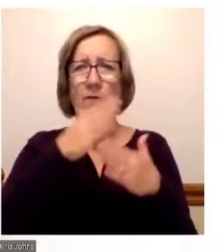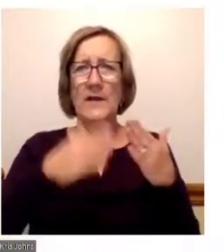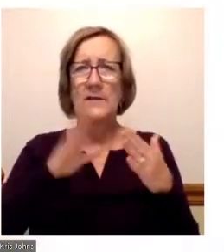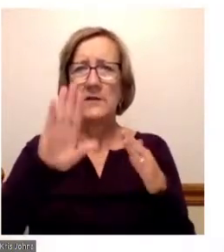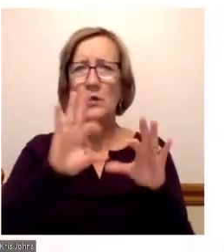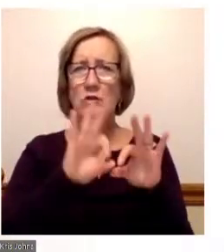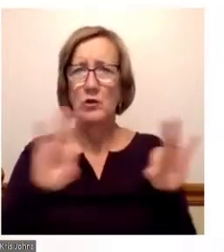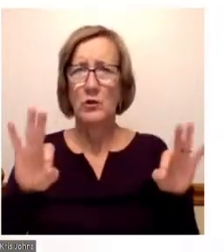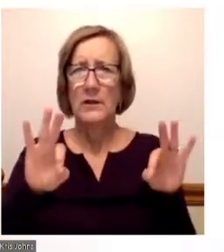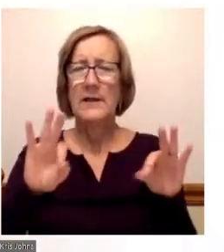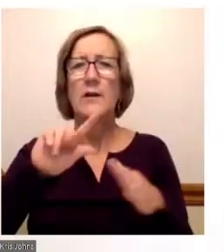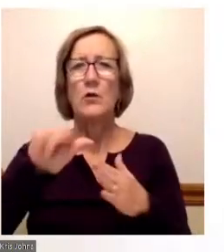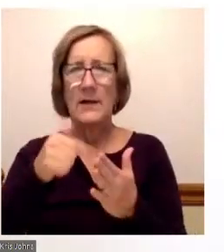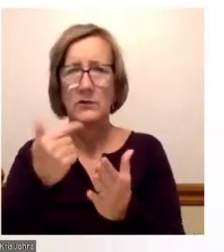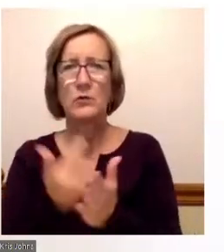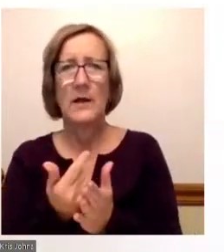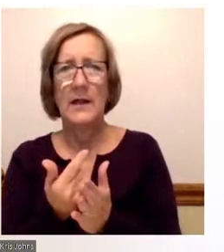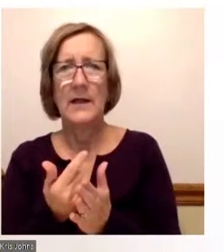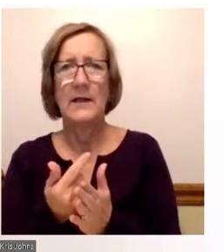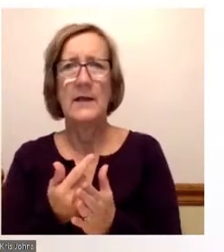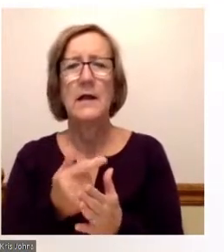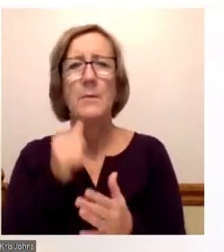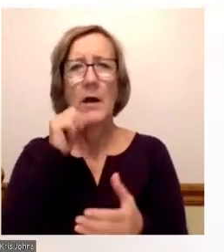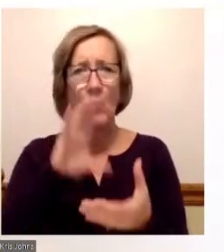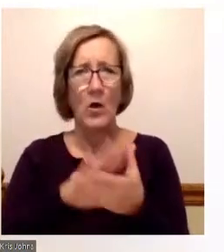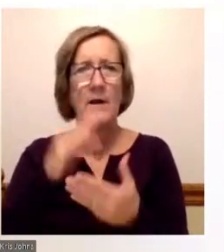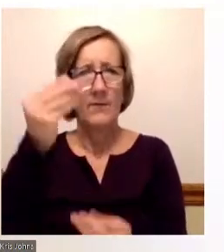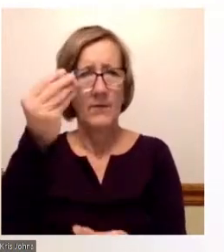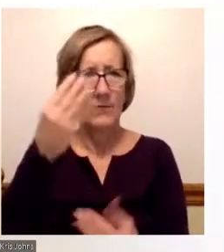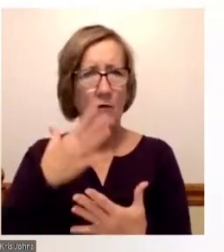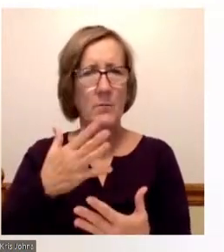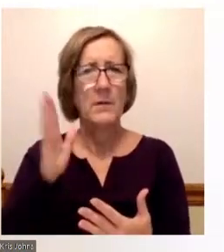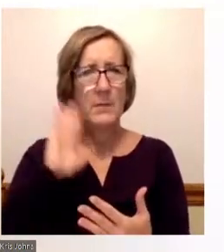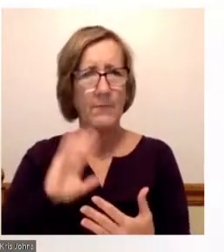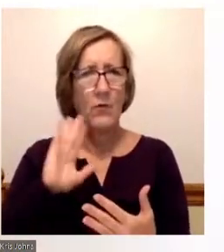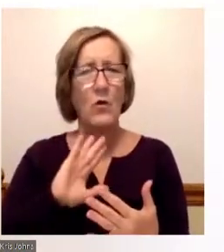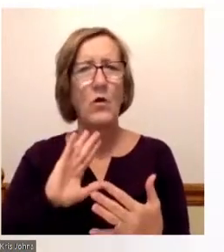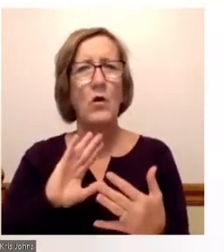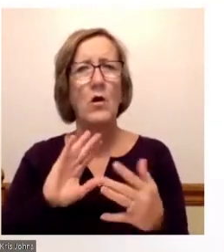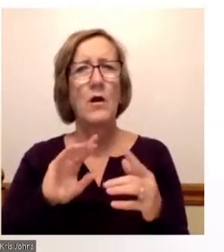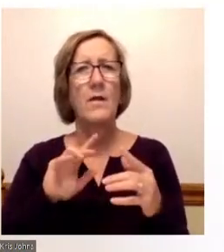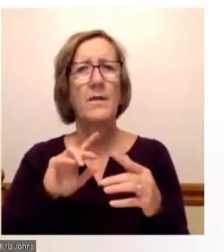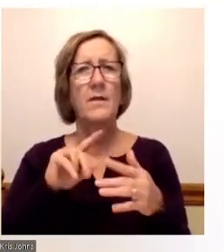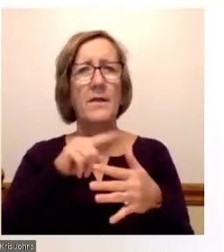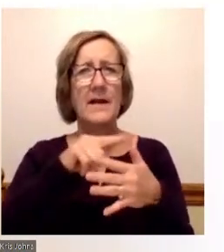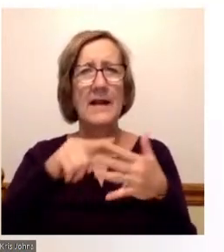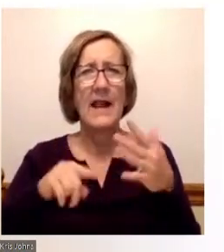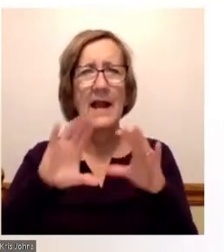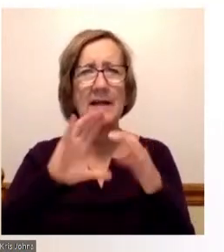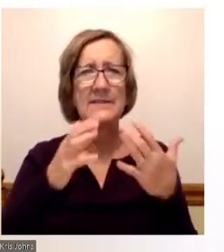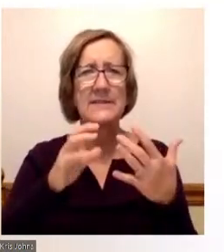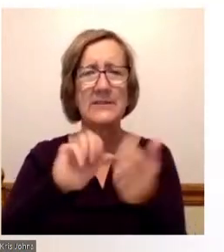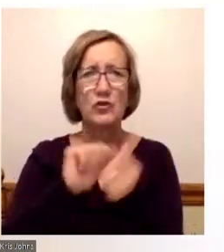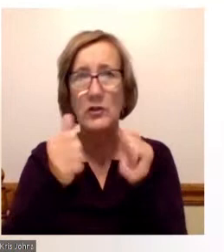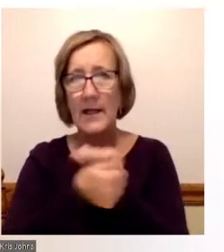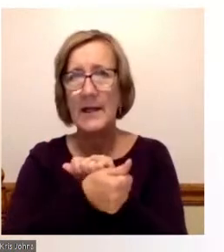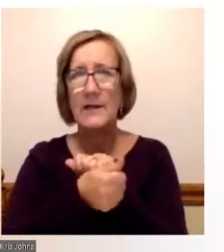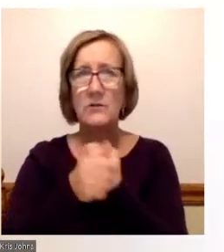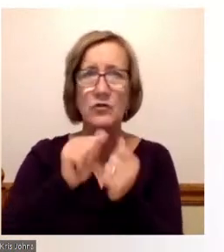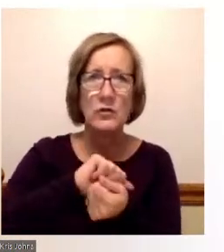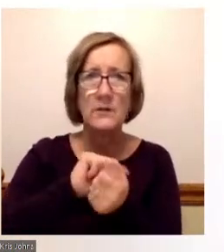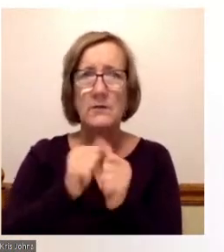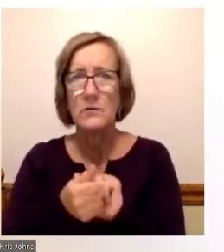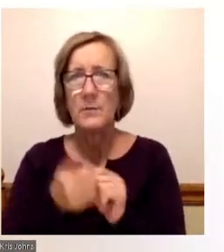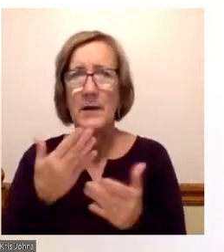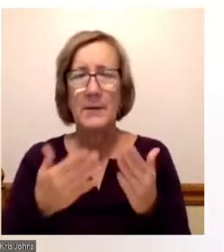She's informed me that in the past, the sequential, the sequence of classes has been altered, which may cause a student not to be able to take